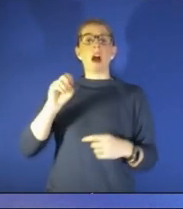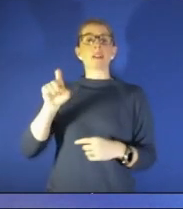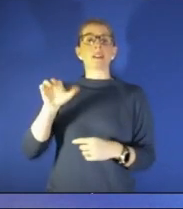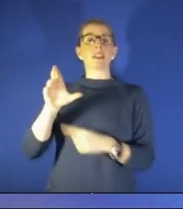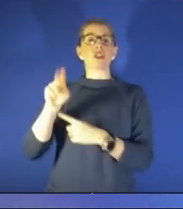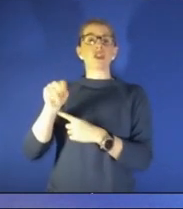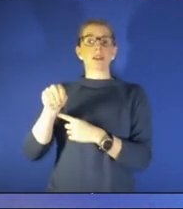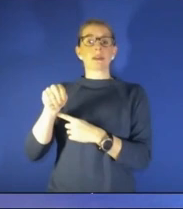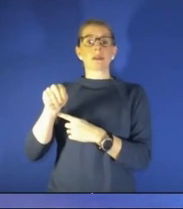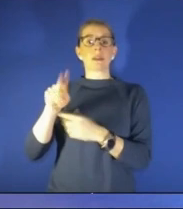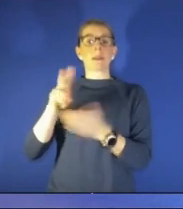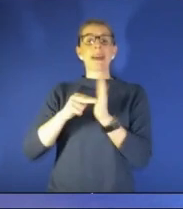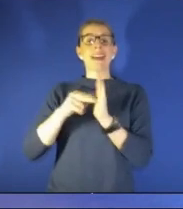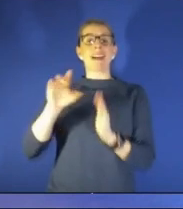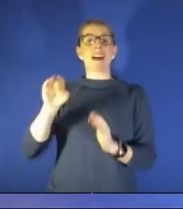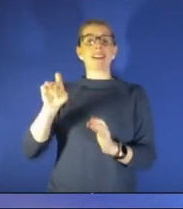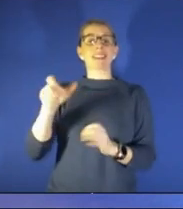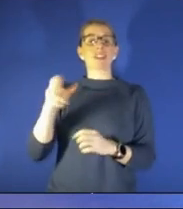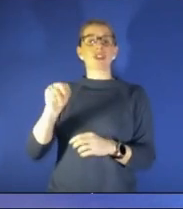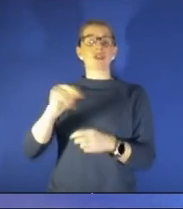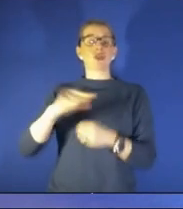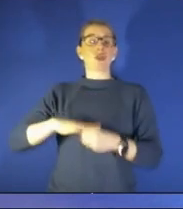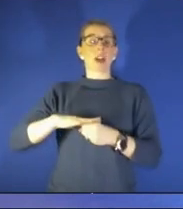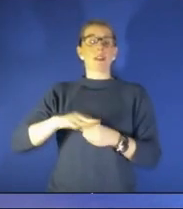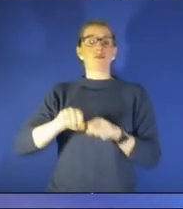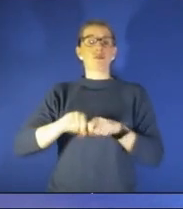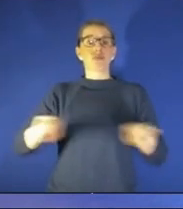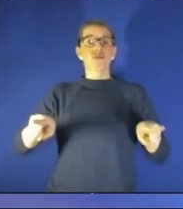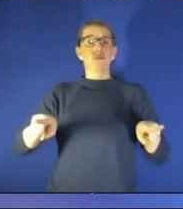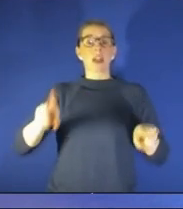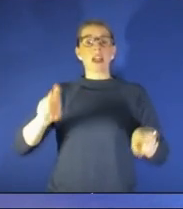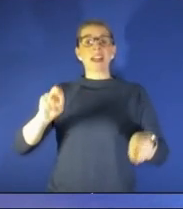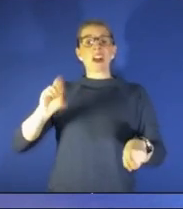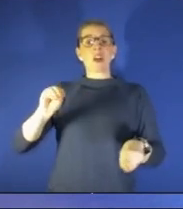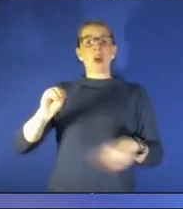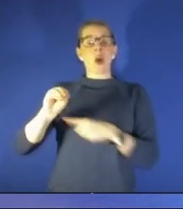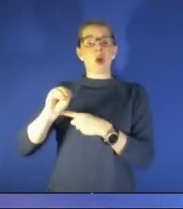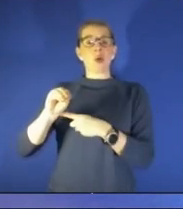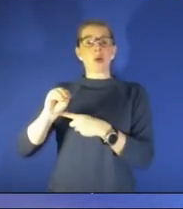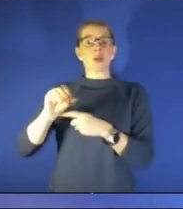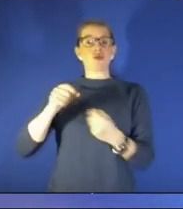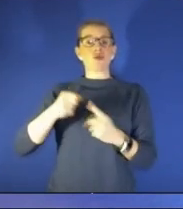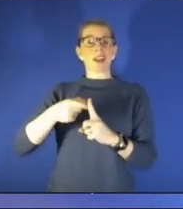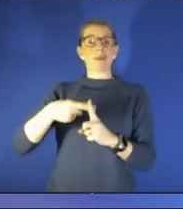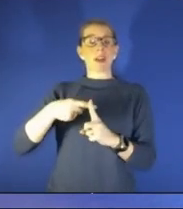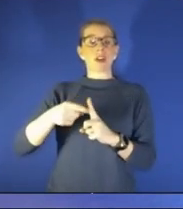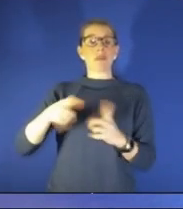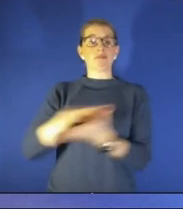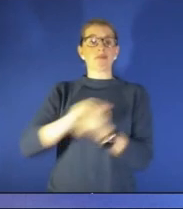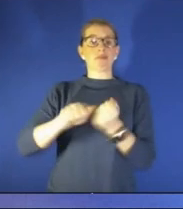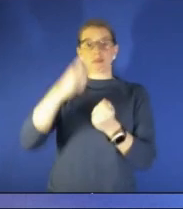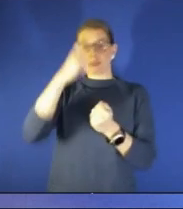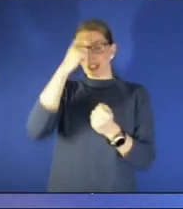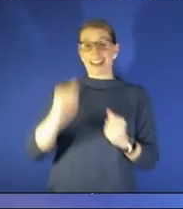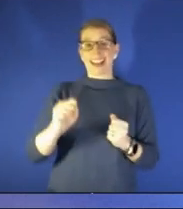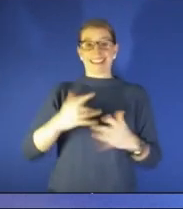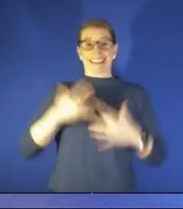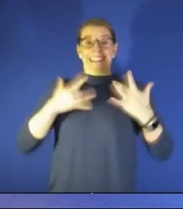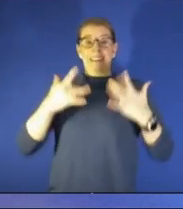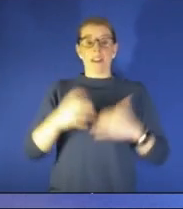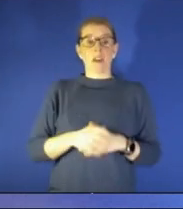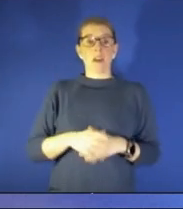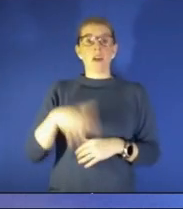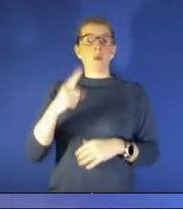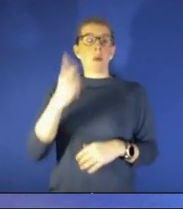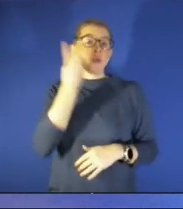it also releases some excitatory neurotransmitters that can damage the brain okay so we hear things like a glass of wine a night can